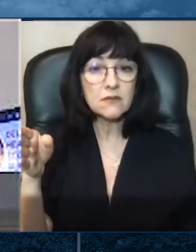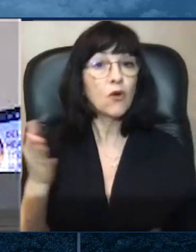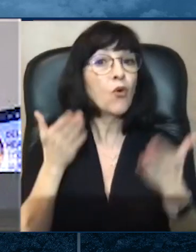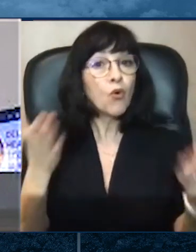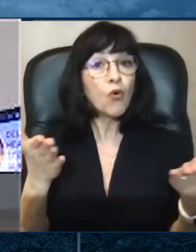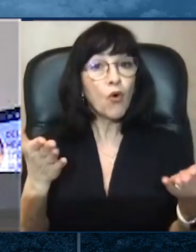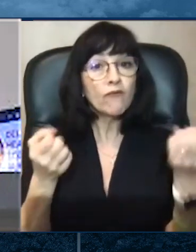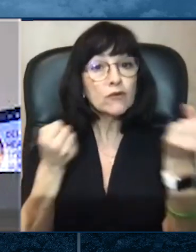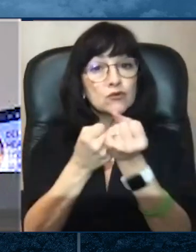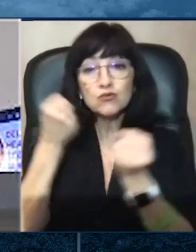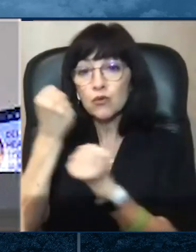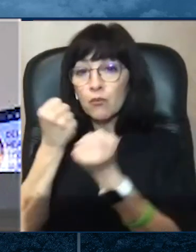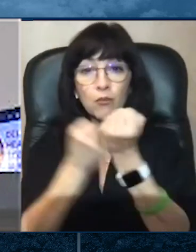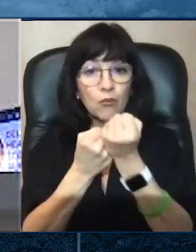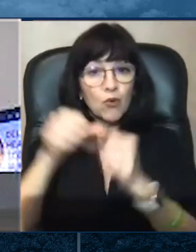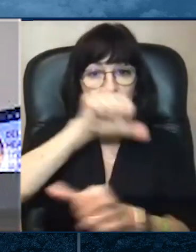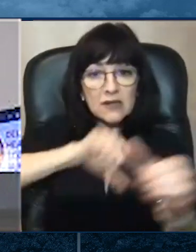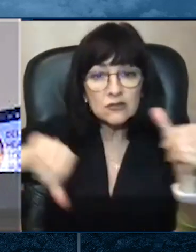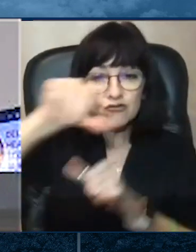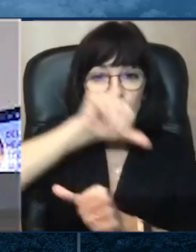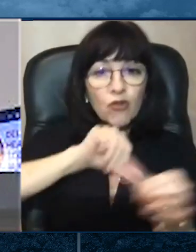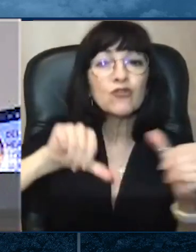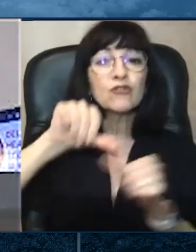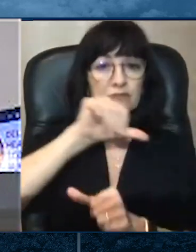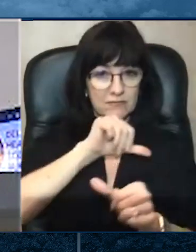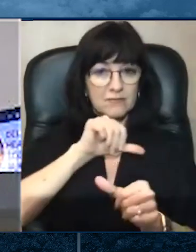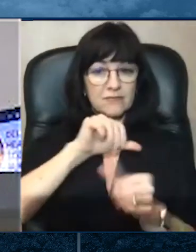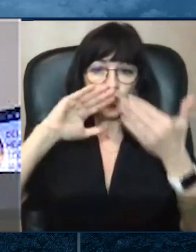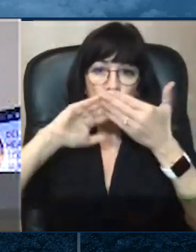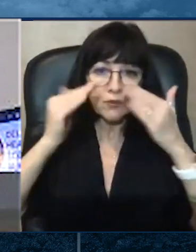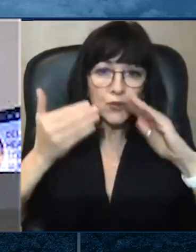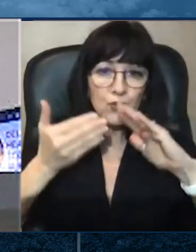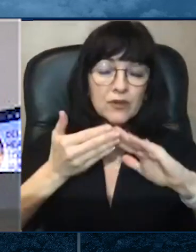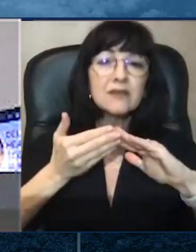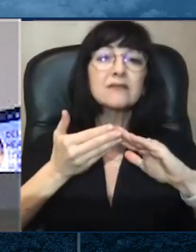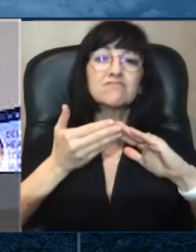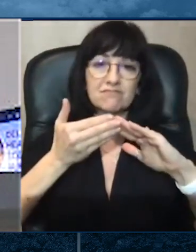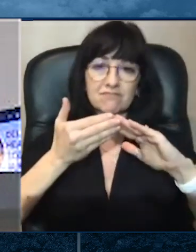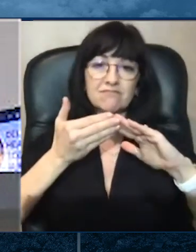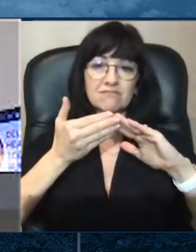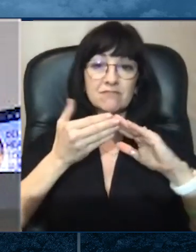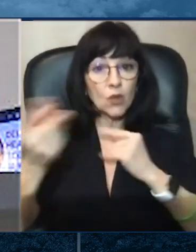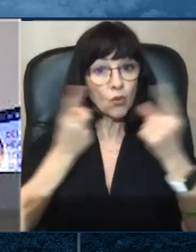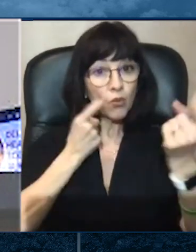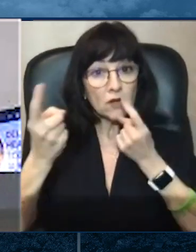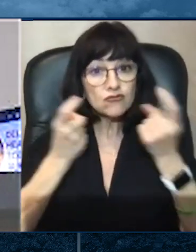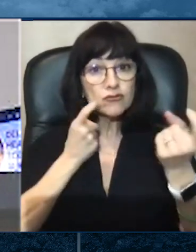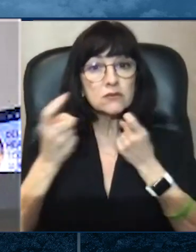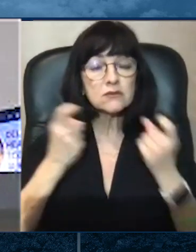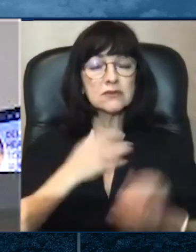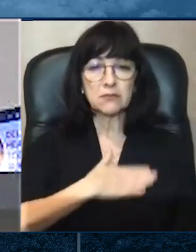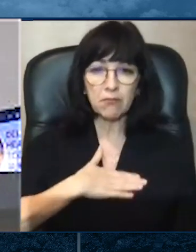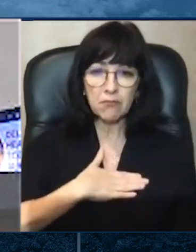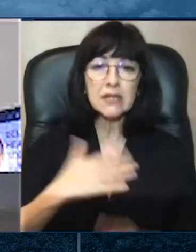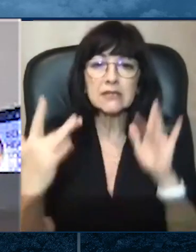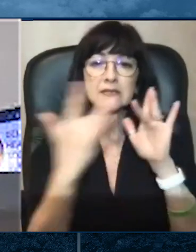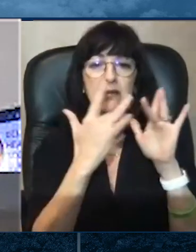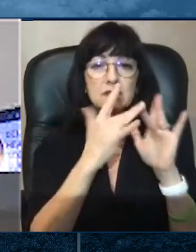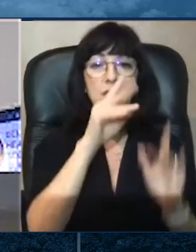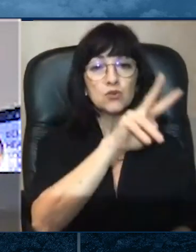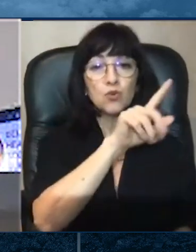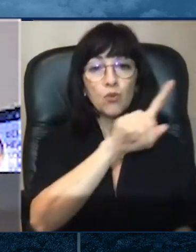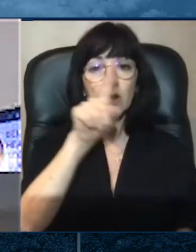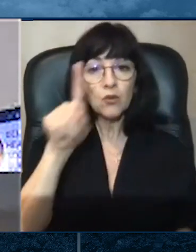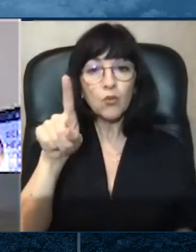can to support those in need in our community. If you have questions, please call Delaware to 1-1 or 7-1